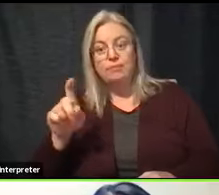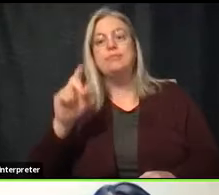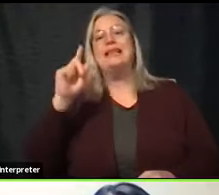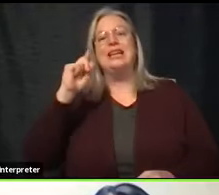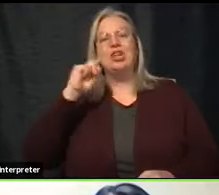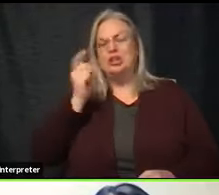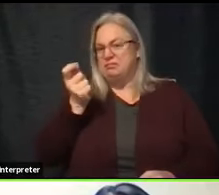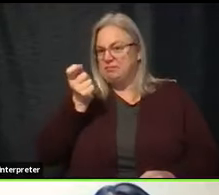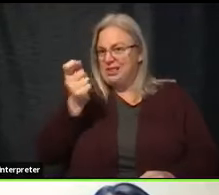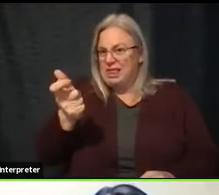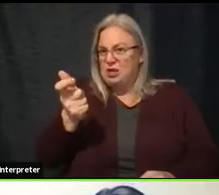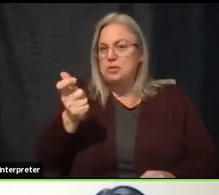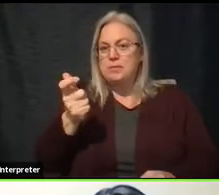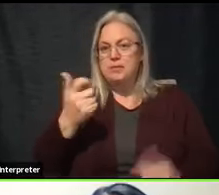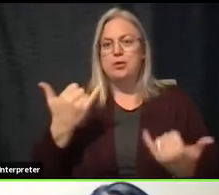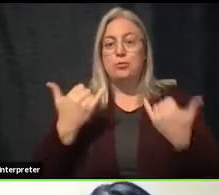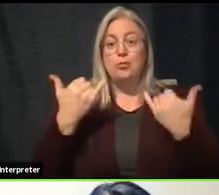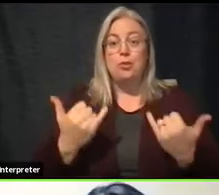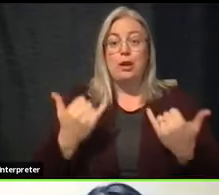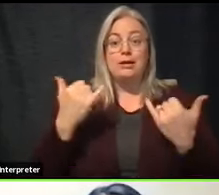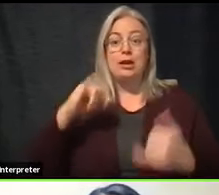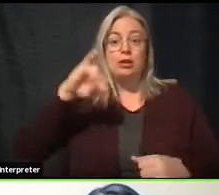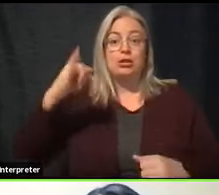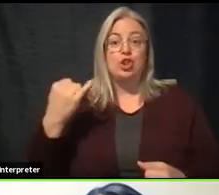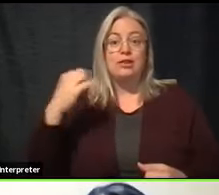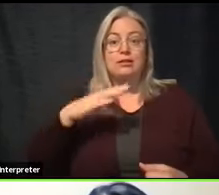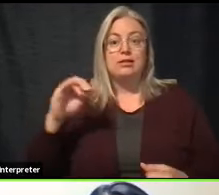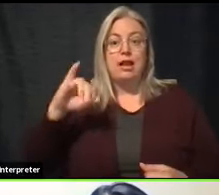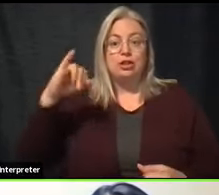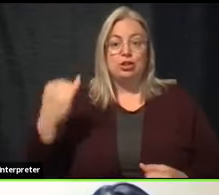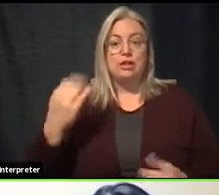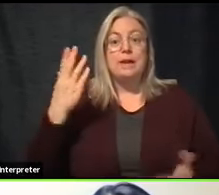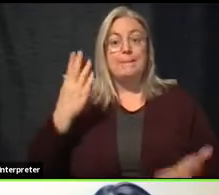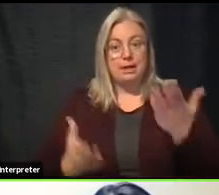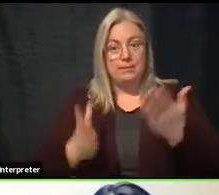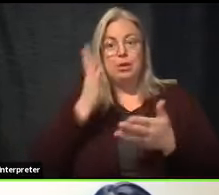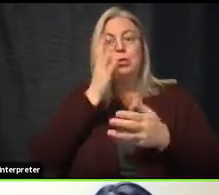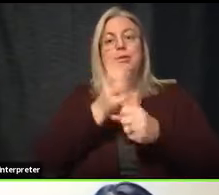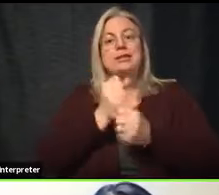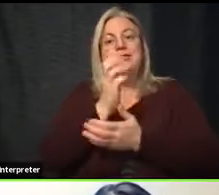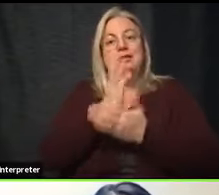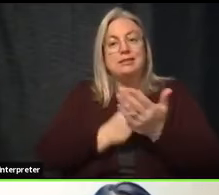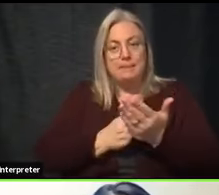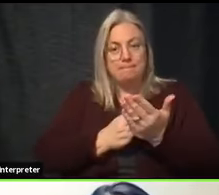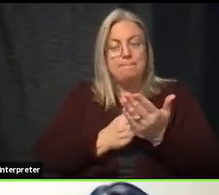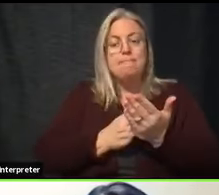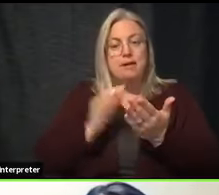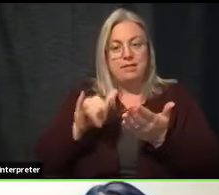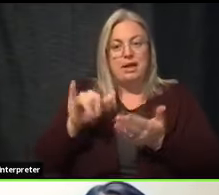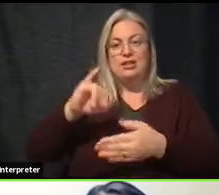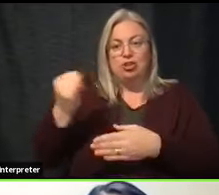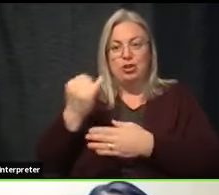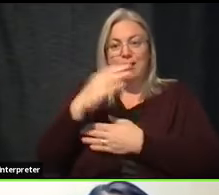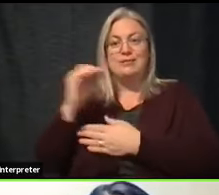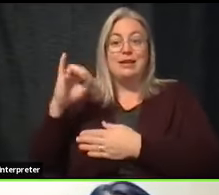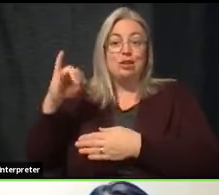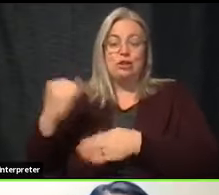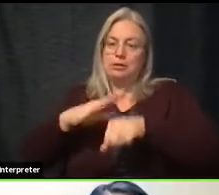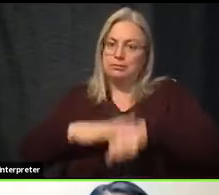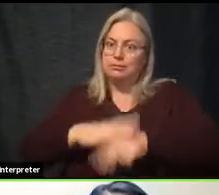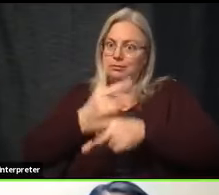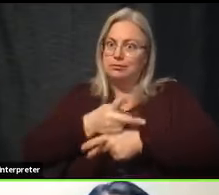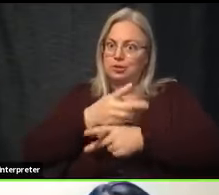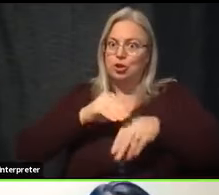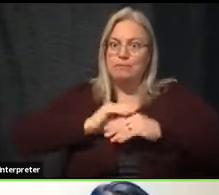just a little bit that at this point, it seems as though we may receive some Johnson & Johnson, but I always caution people that in this